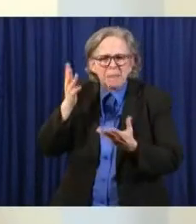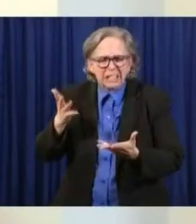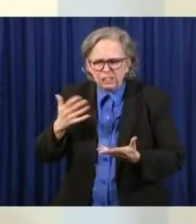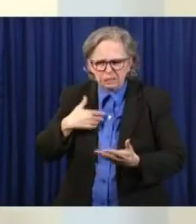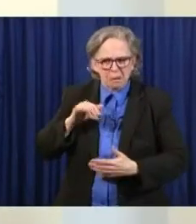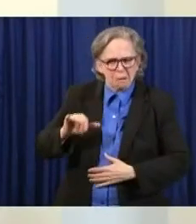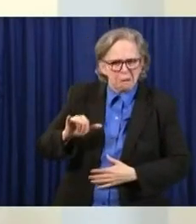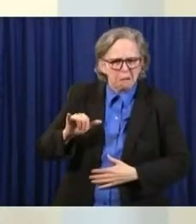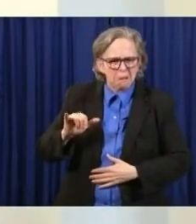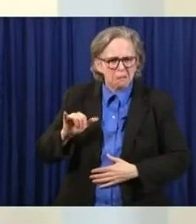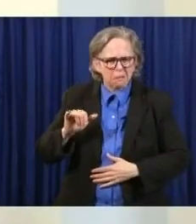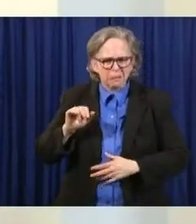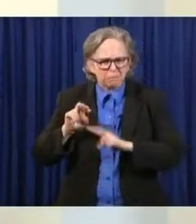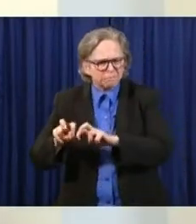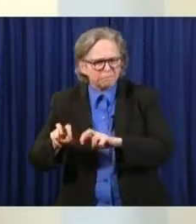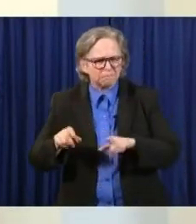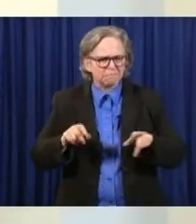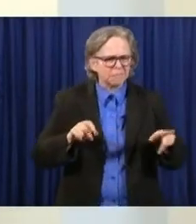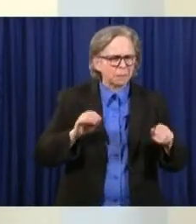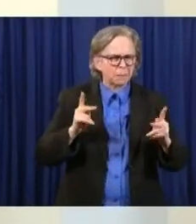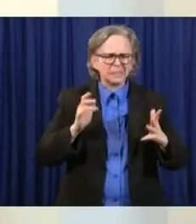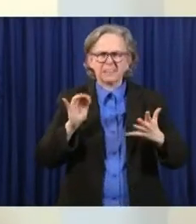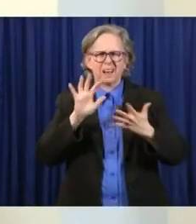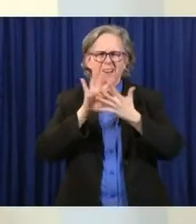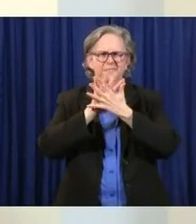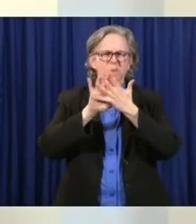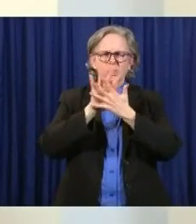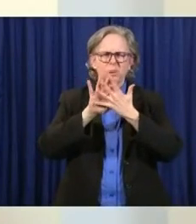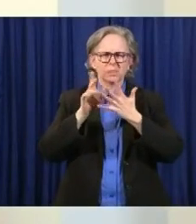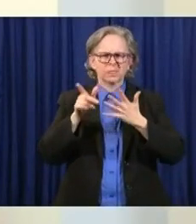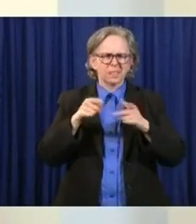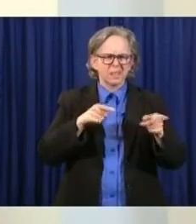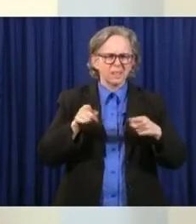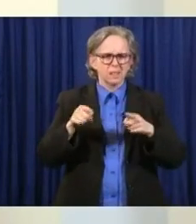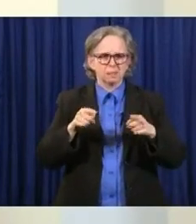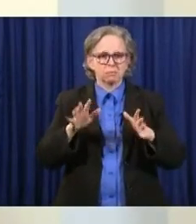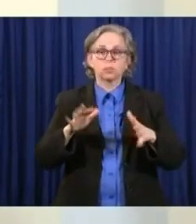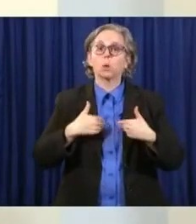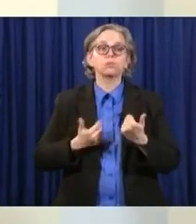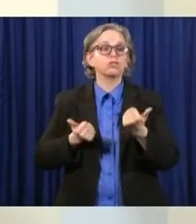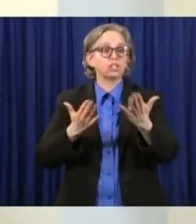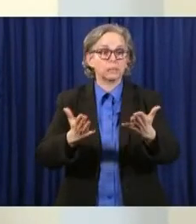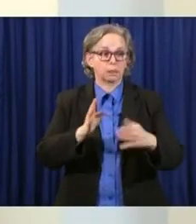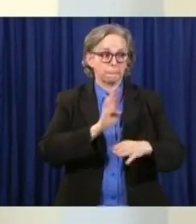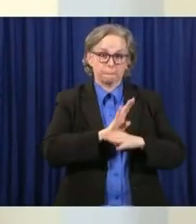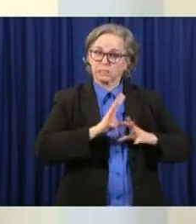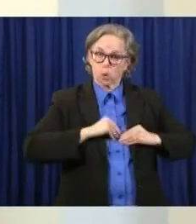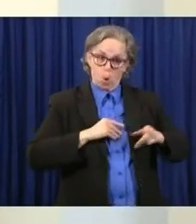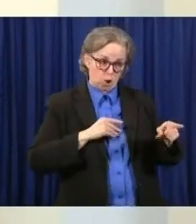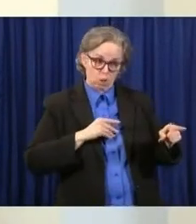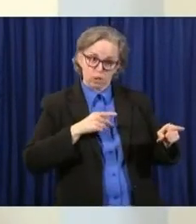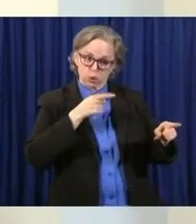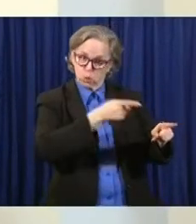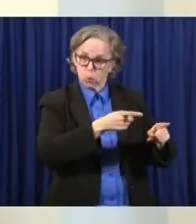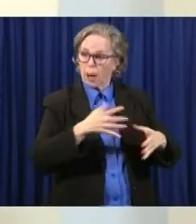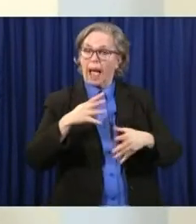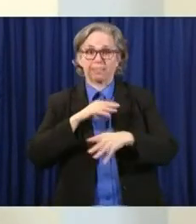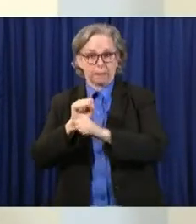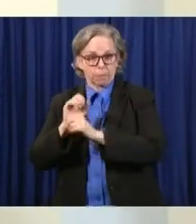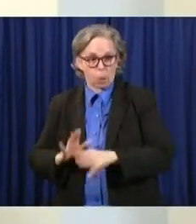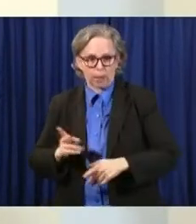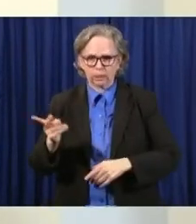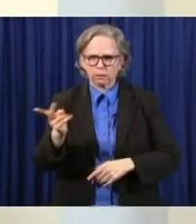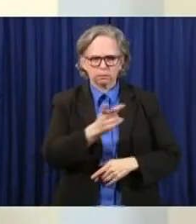So what I would suggest is both the owner of that business and the employees reach out to their local health